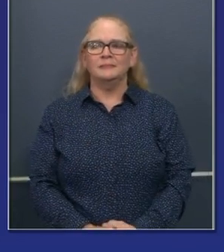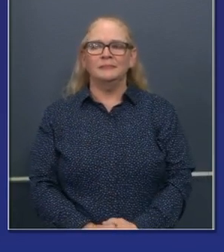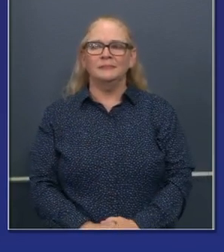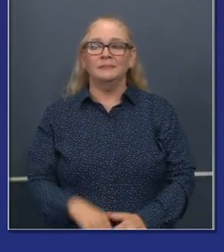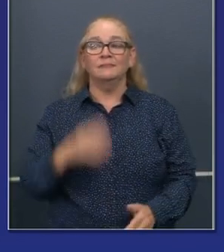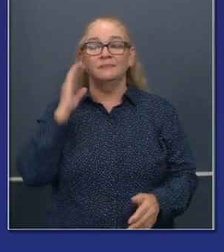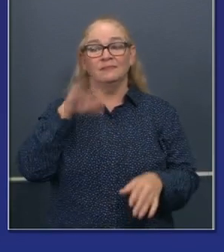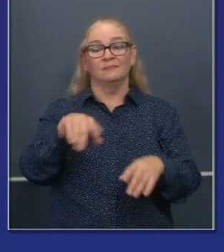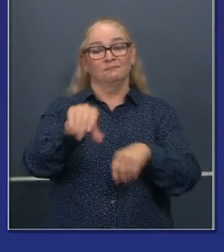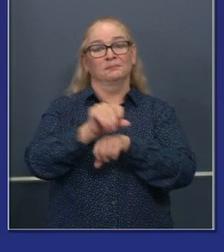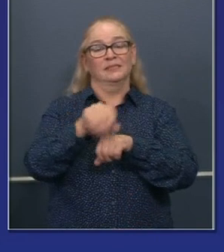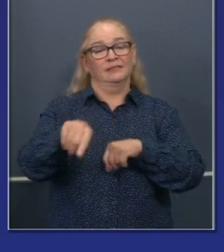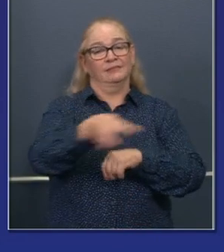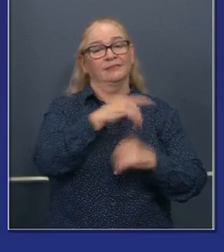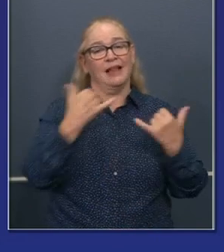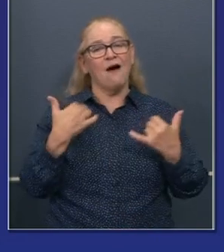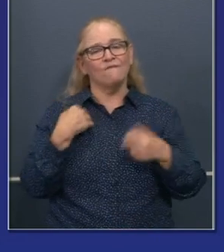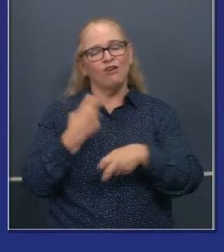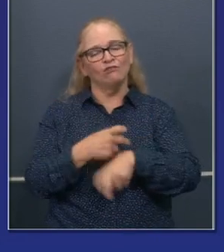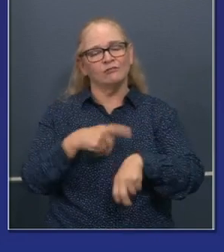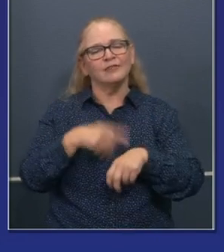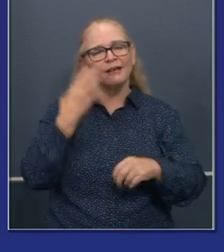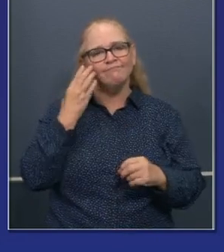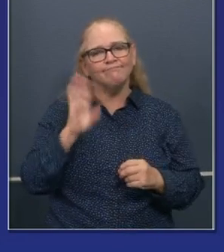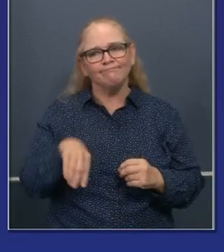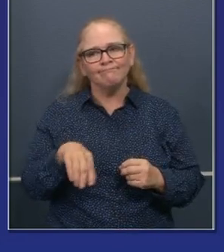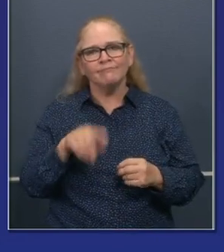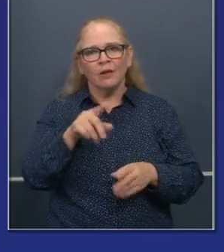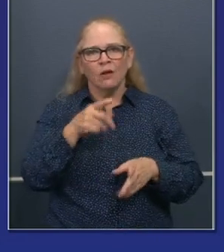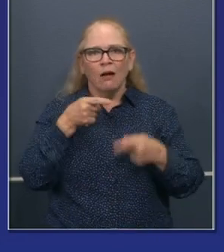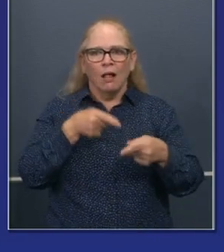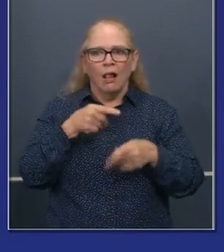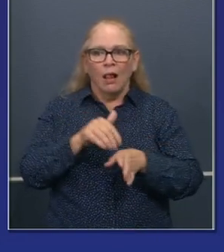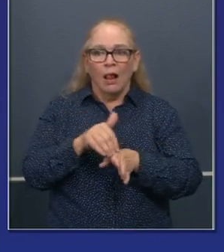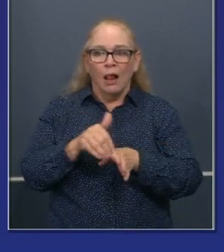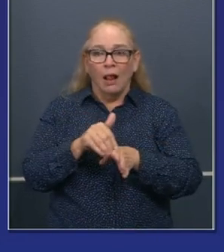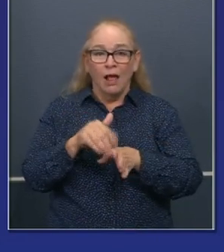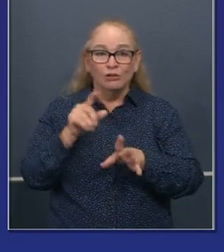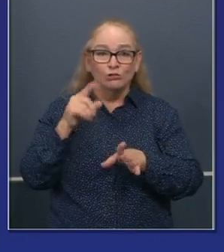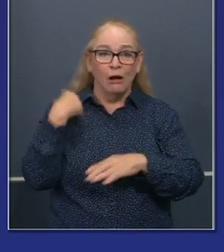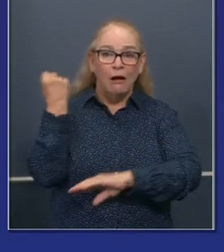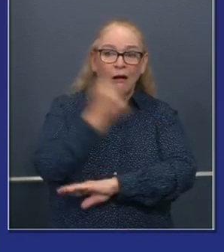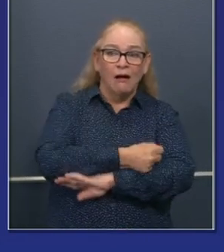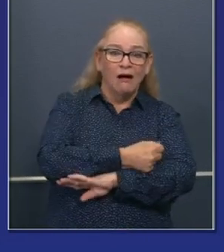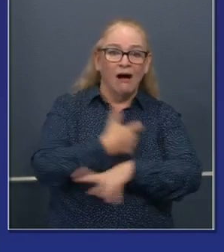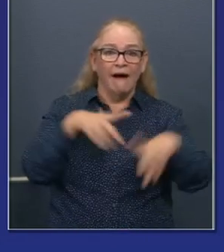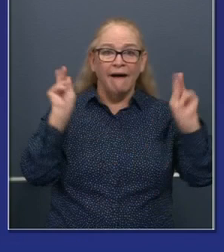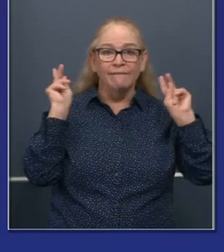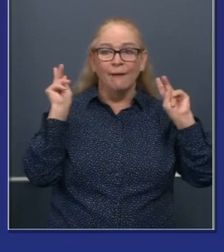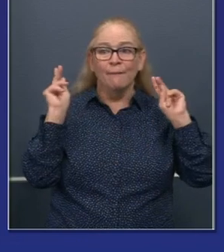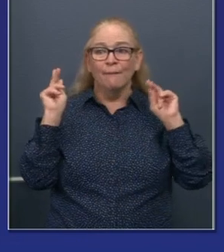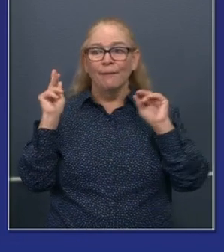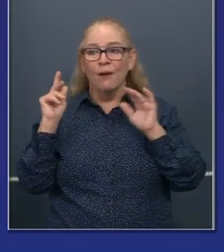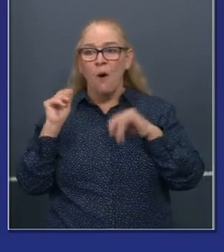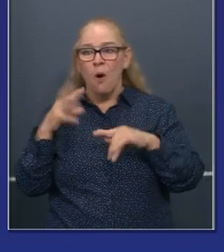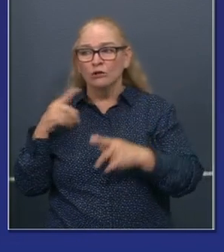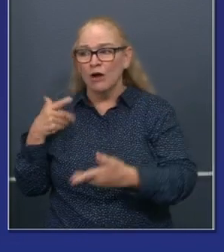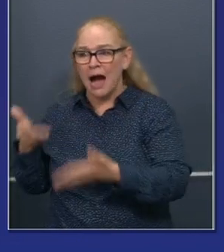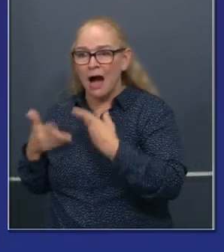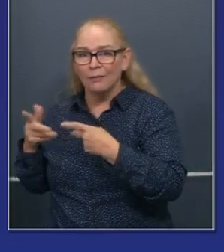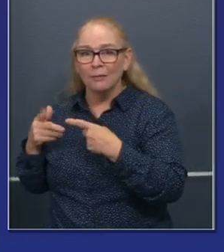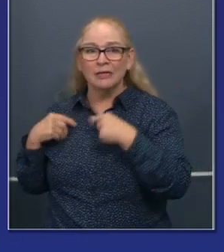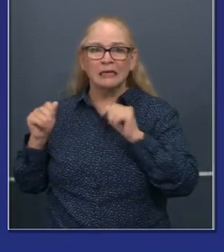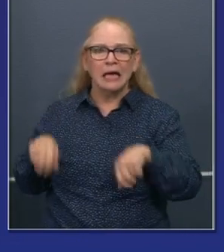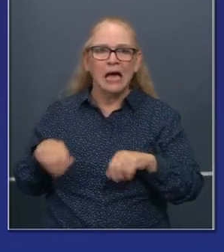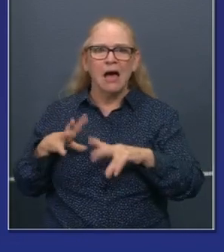that are on the edge of making a decision whether or not they can afford to hire someone. And so we want to make that a little easier working again with